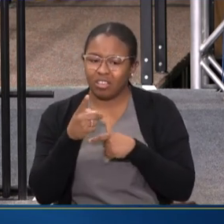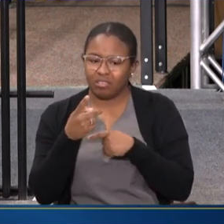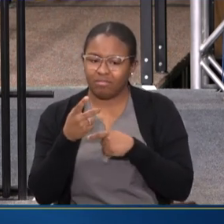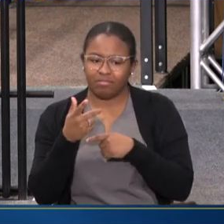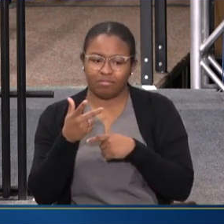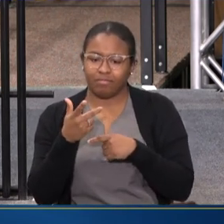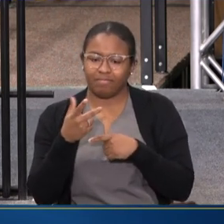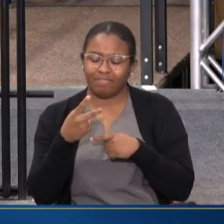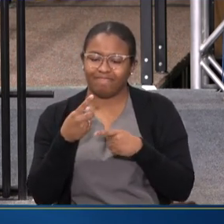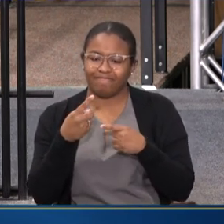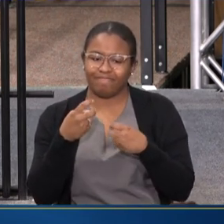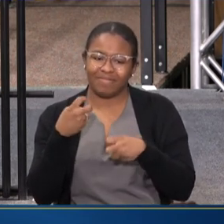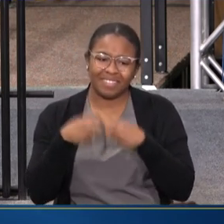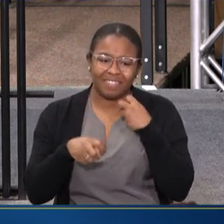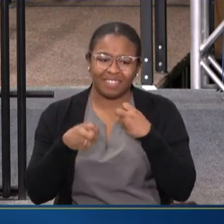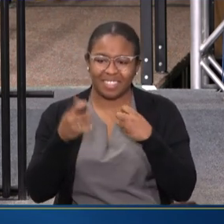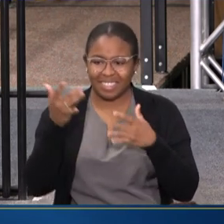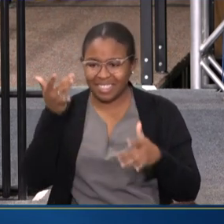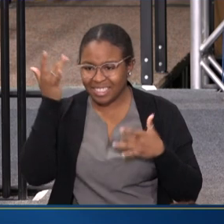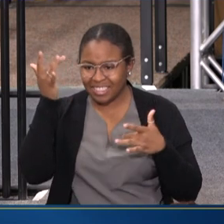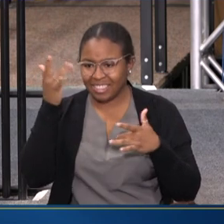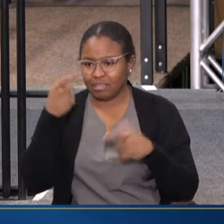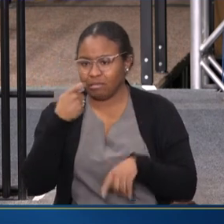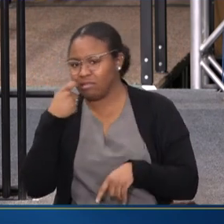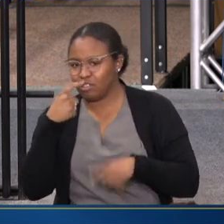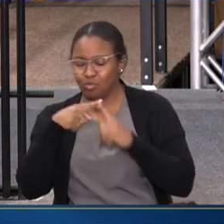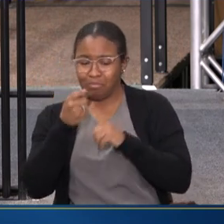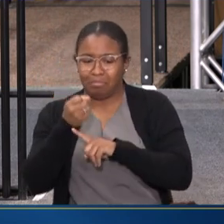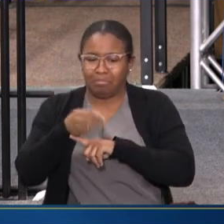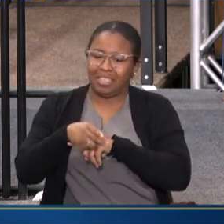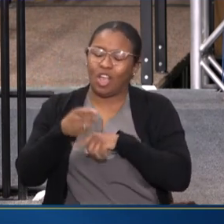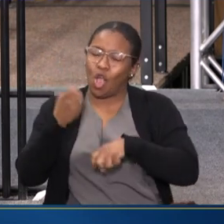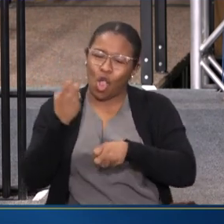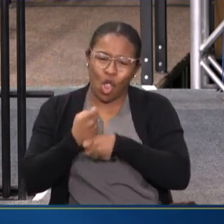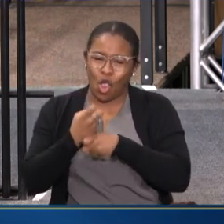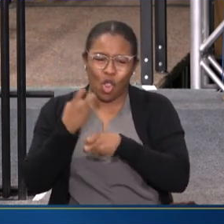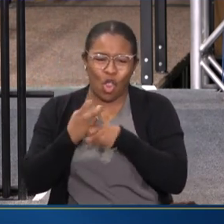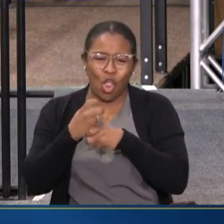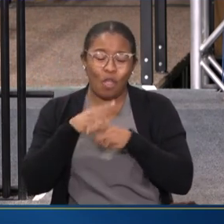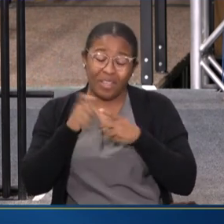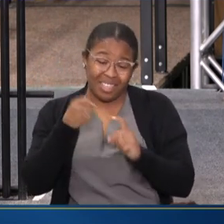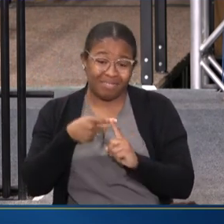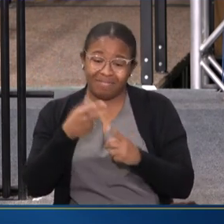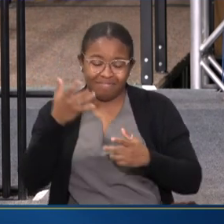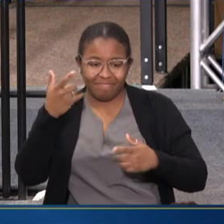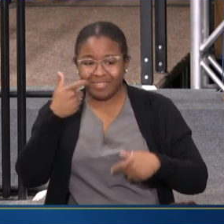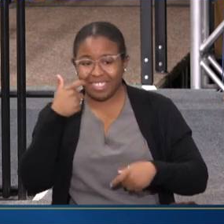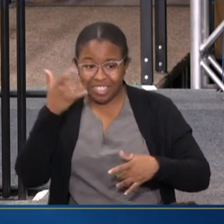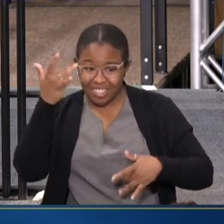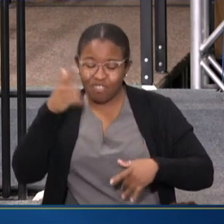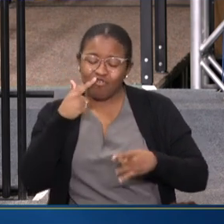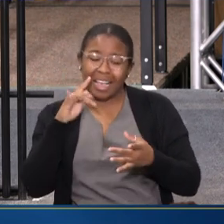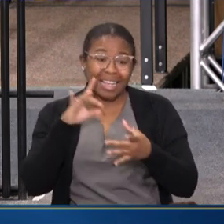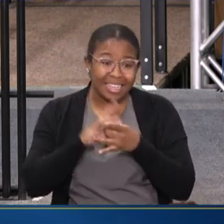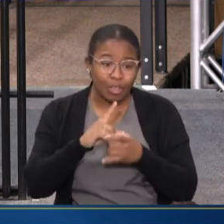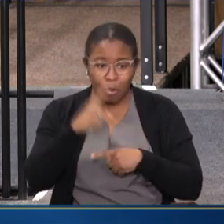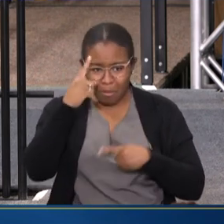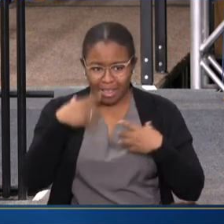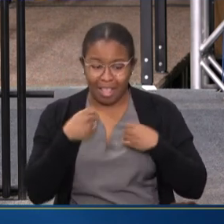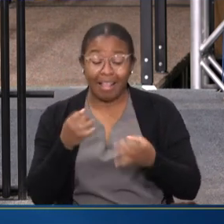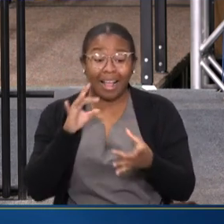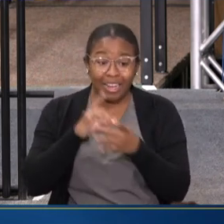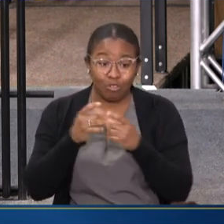DISEASE TO BEAT, BUT A DISEASE IT IS. AND IT'S CONNECTED SO MUCH WITH MENTAL HEALTH AND DEPRESSION.